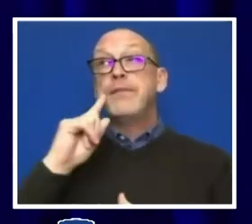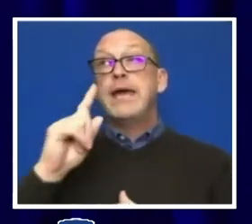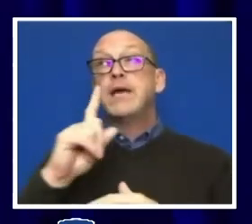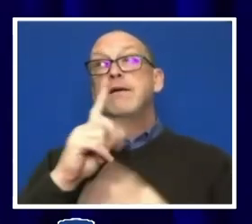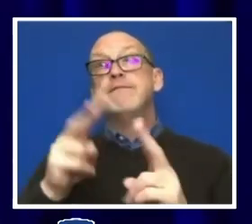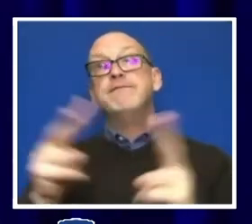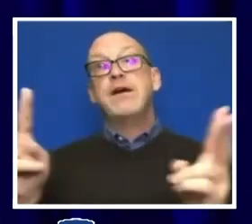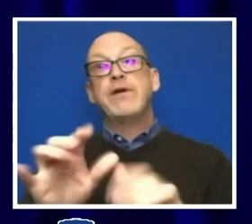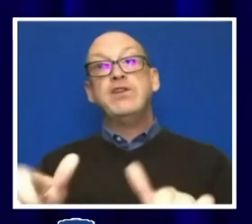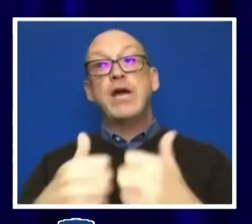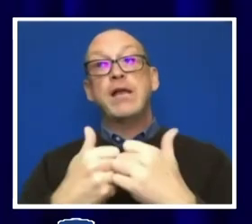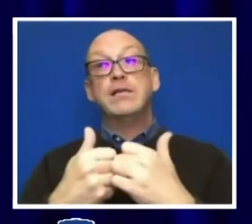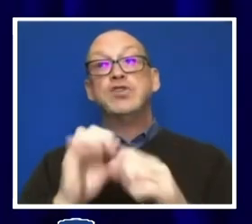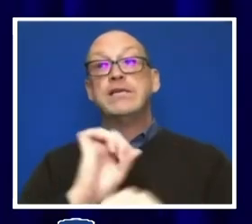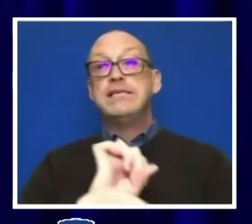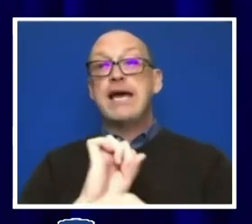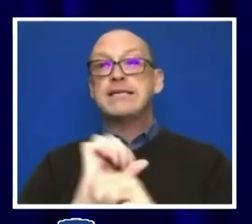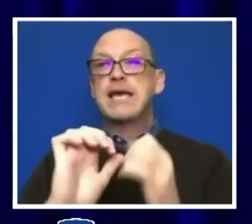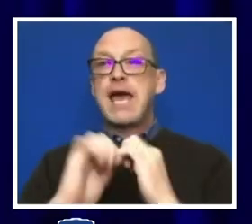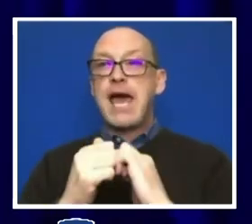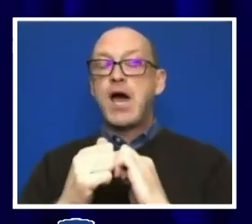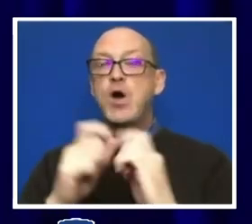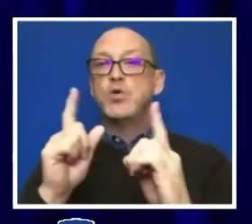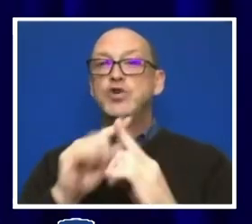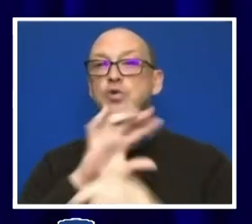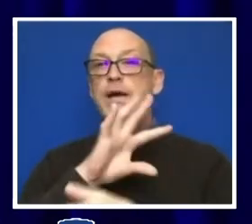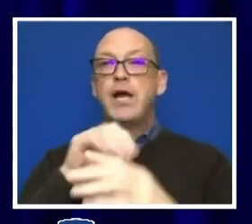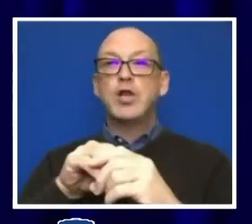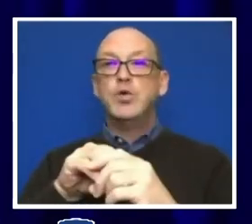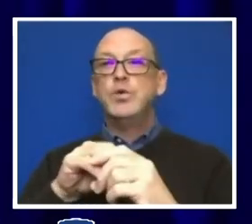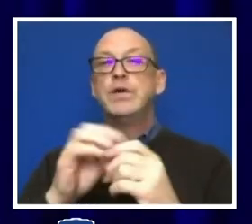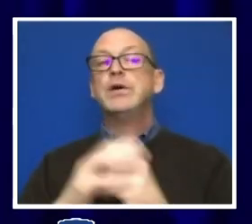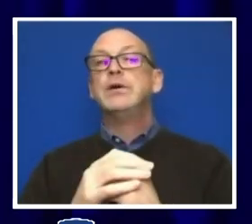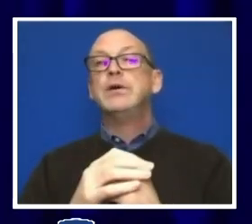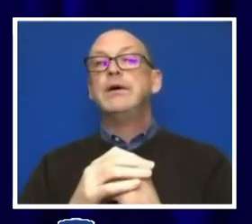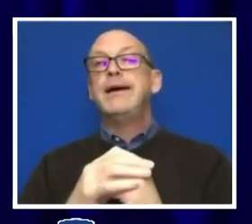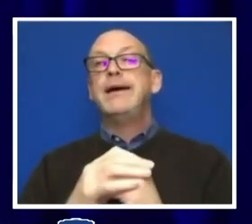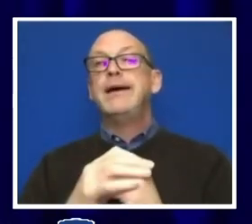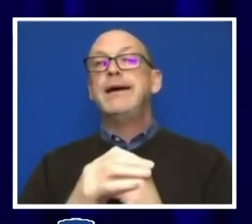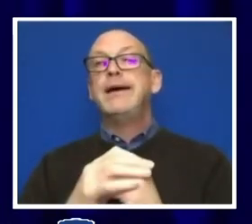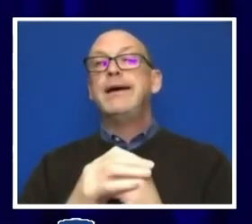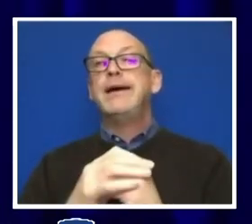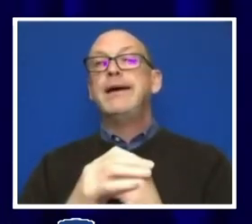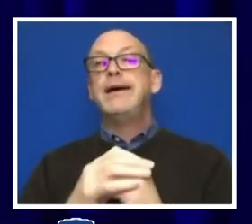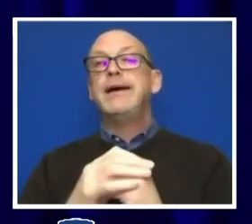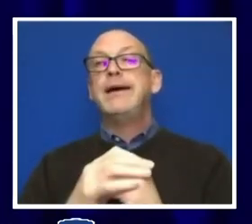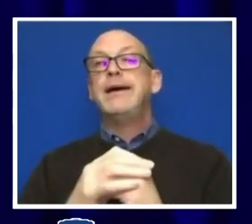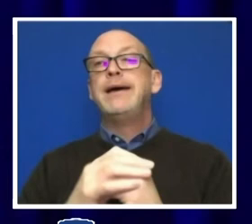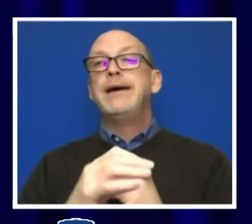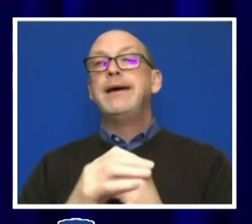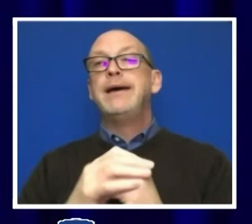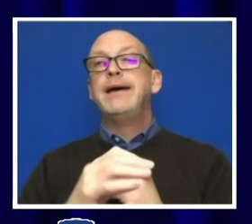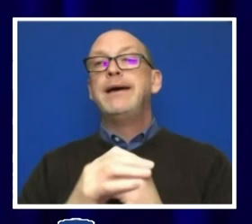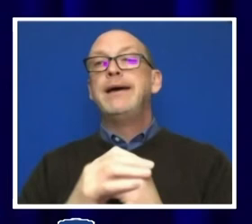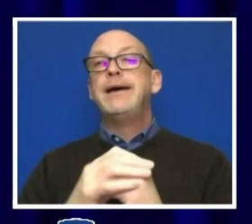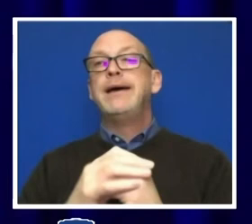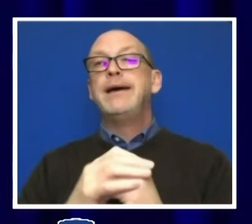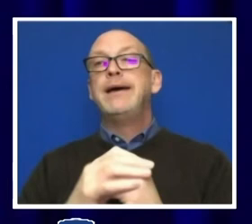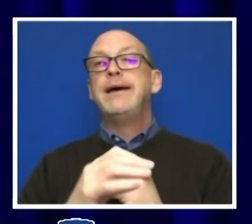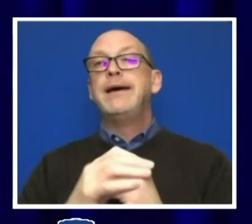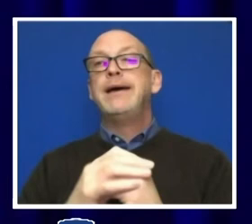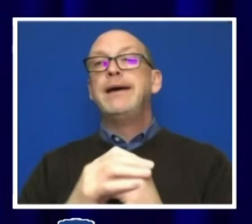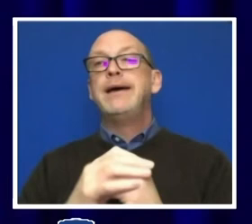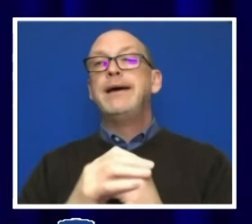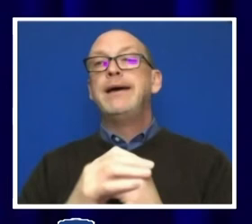task of how to include acts of bias in a student code of conduct. And I'm quite